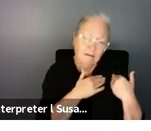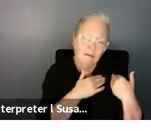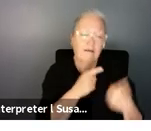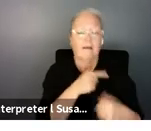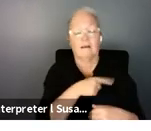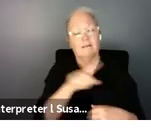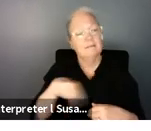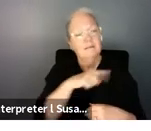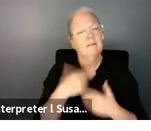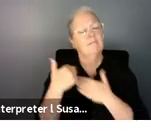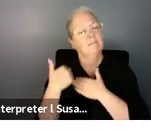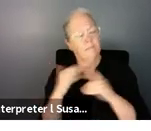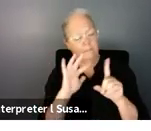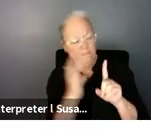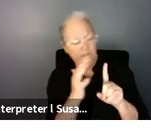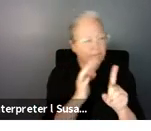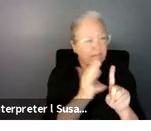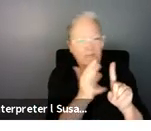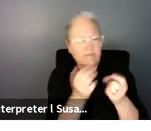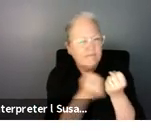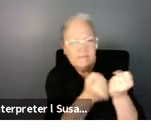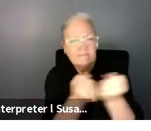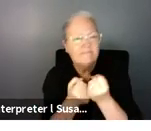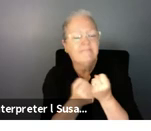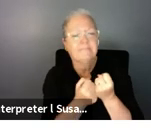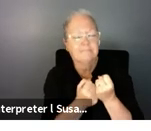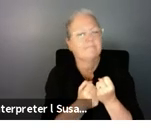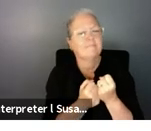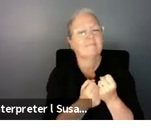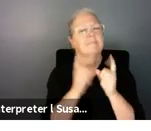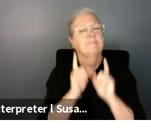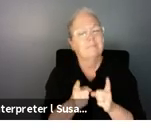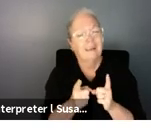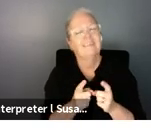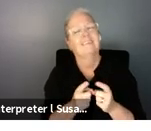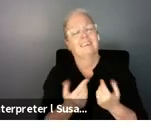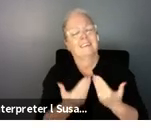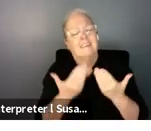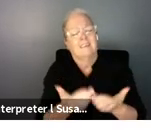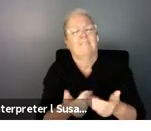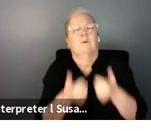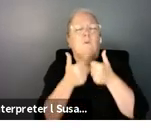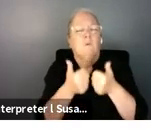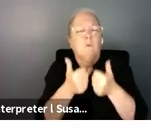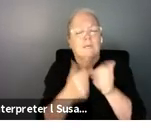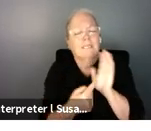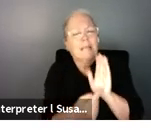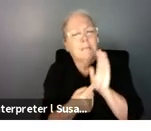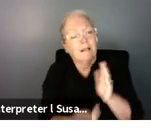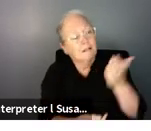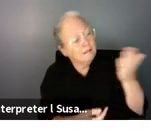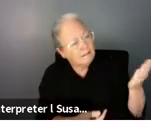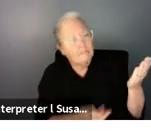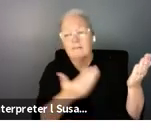identifying and sharing good examples of what care services and support services can be brought